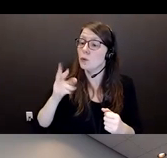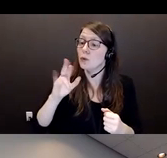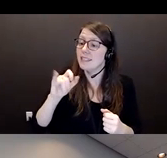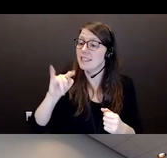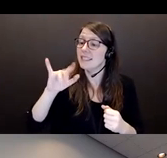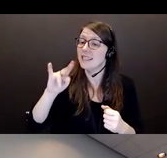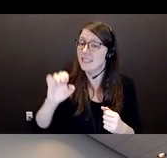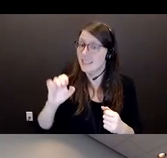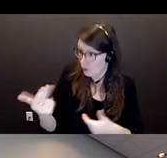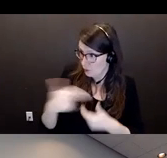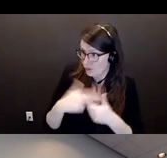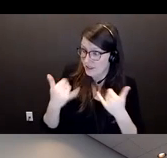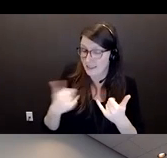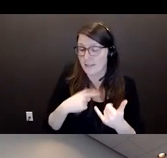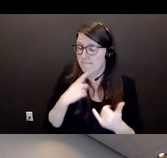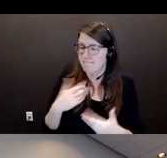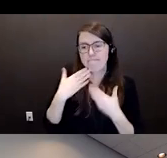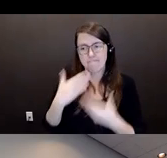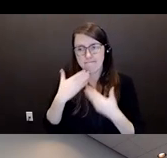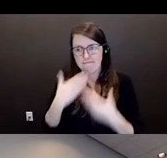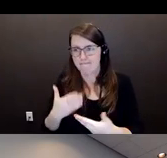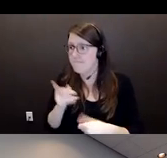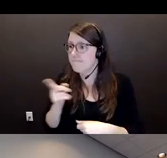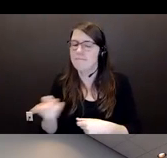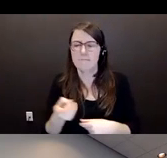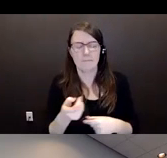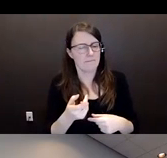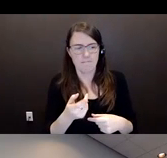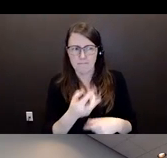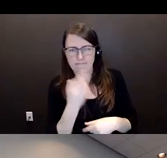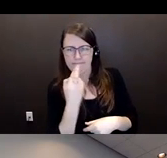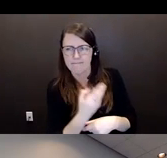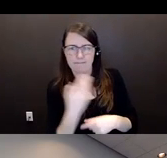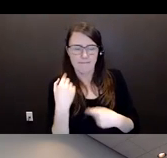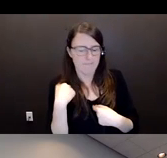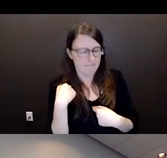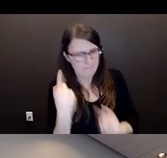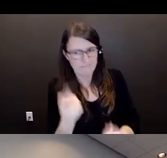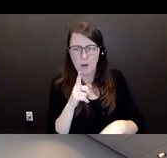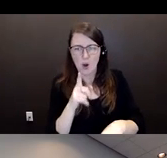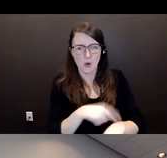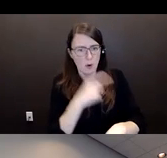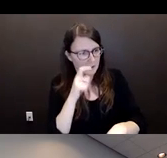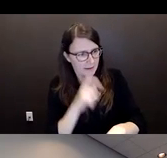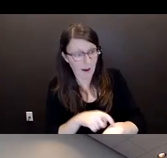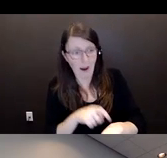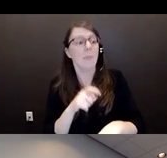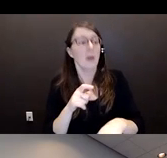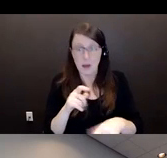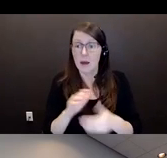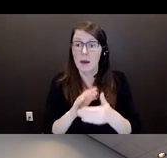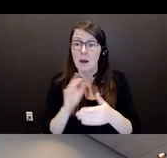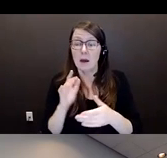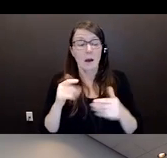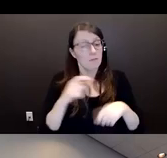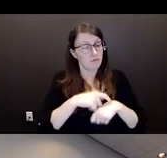Christine was a very long standing friend with Ethel. Became her caregiver and is